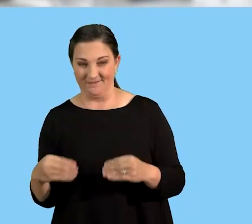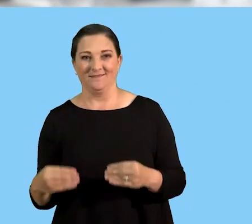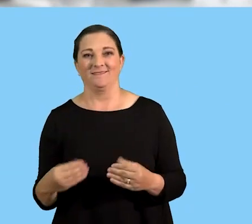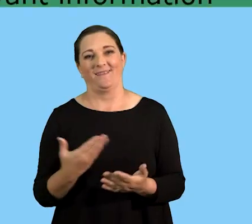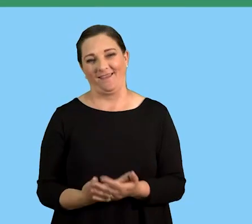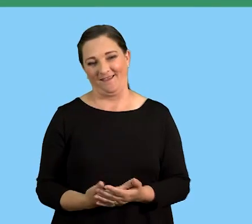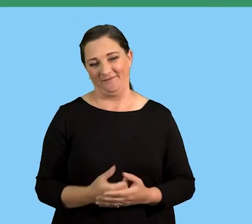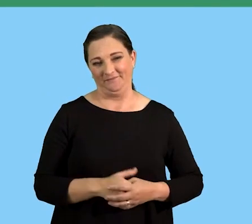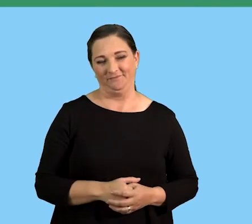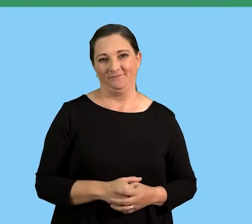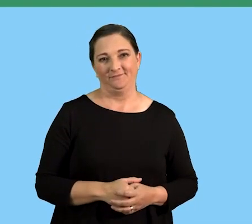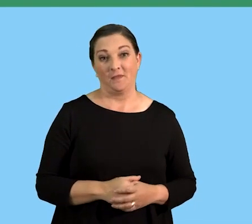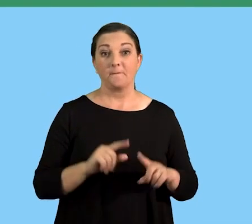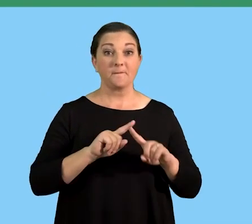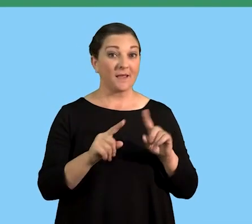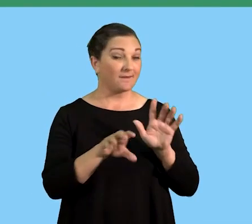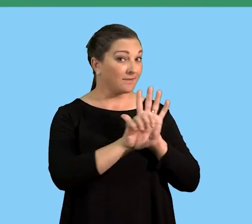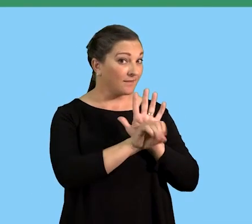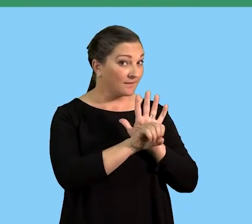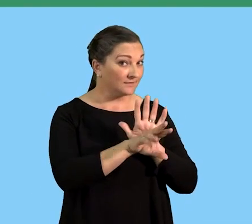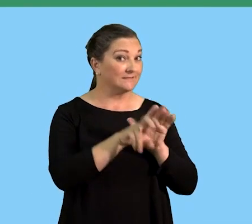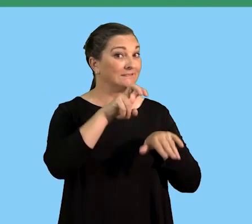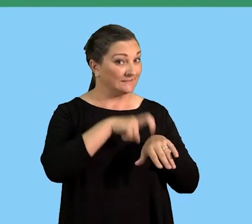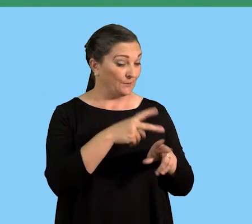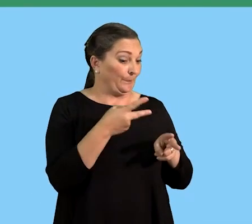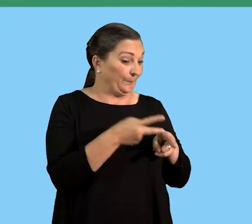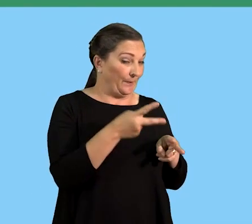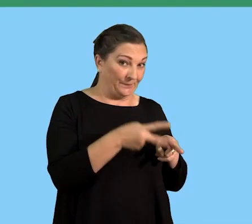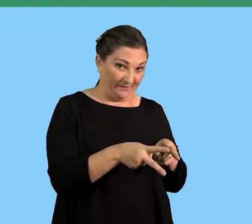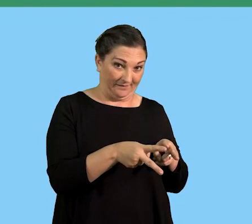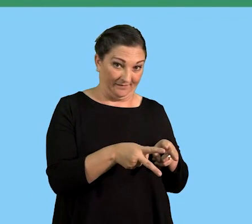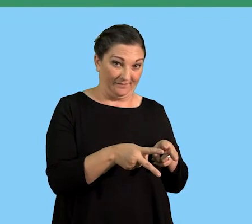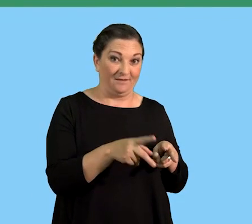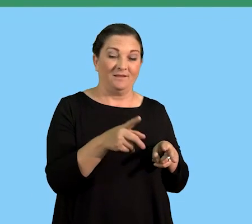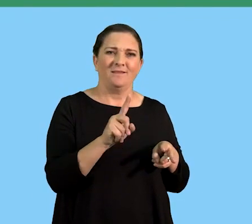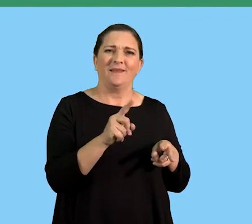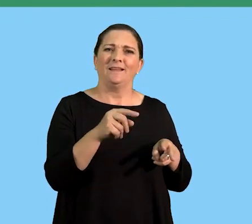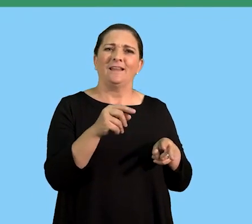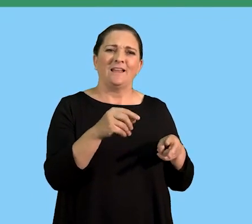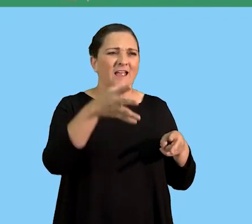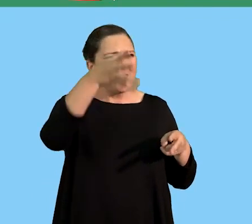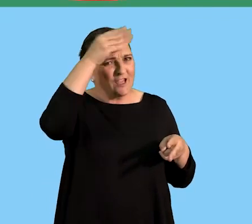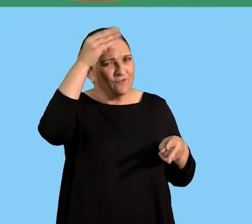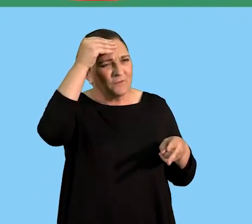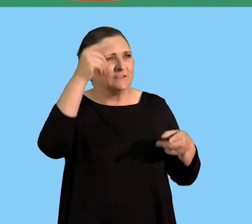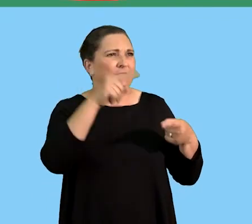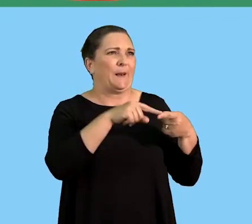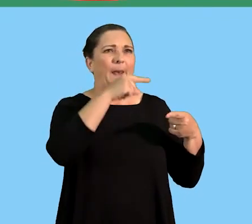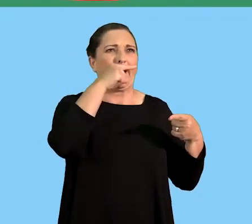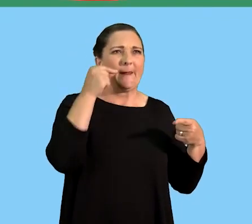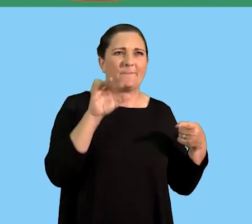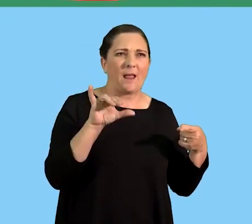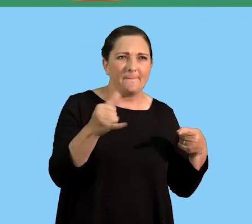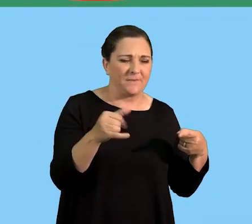employees in the business. The advertisement should also be prepared with relevant information